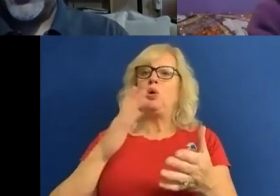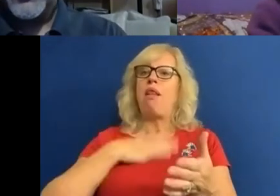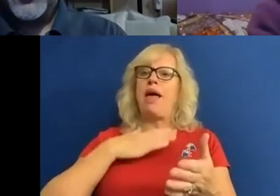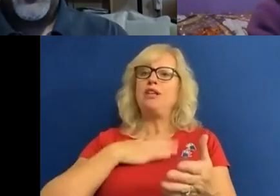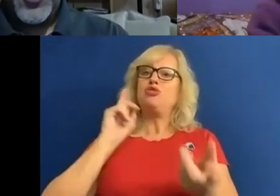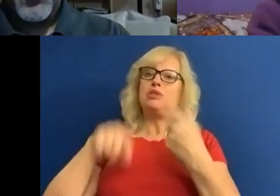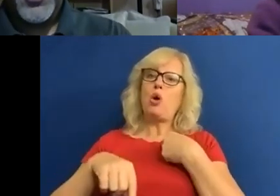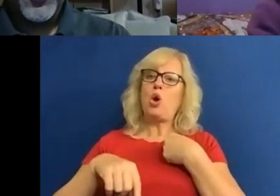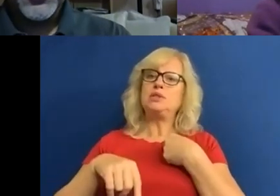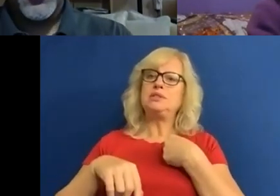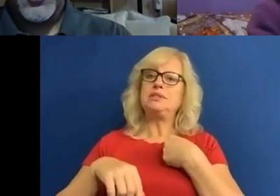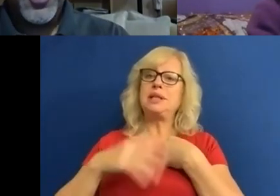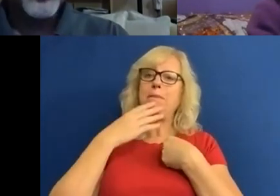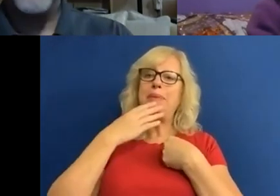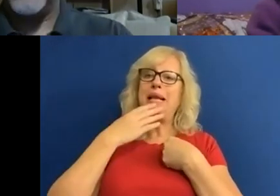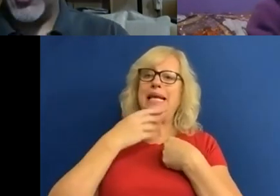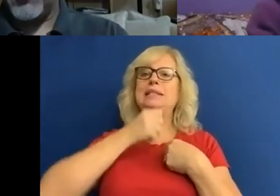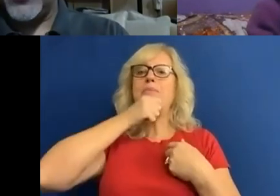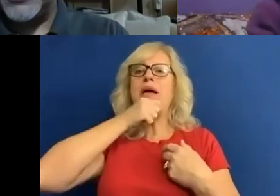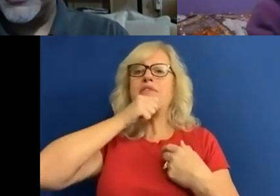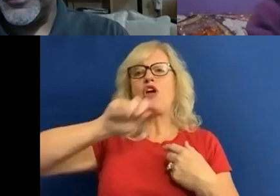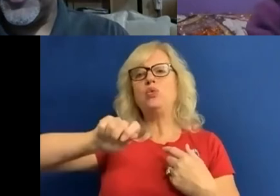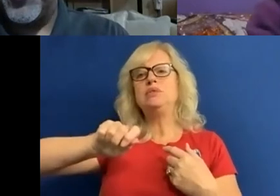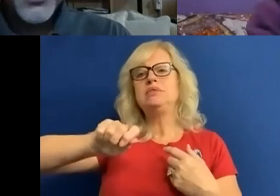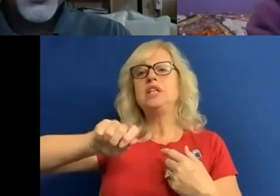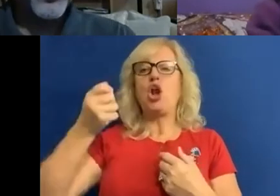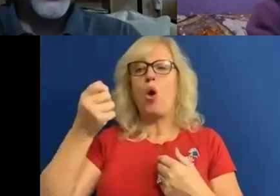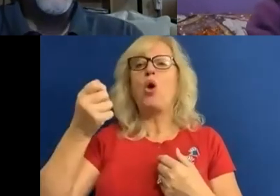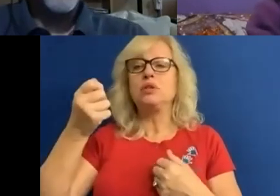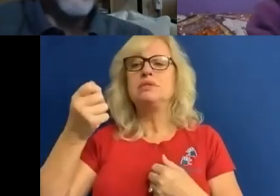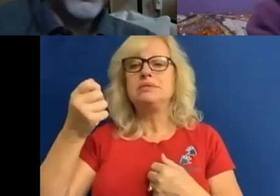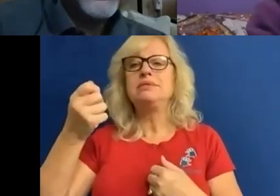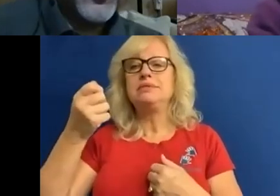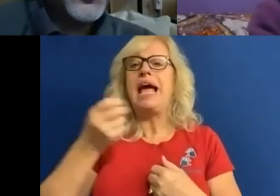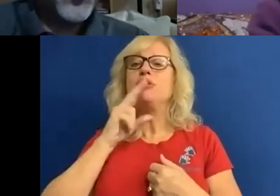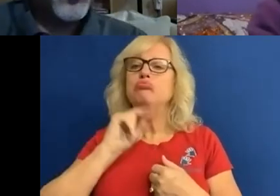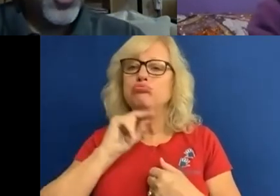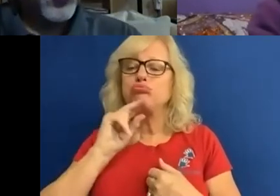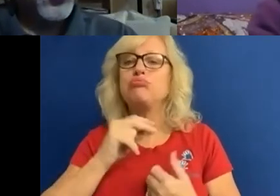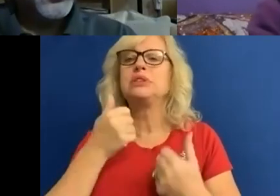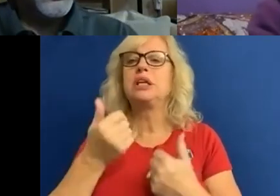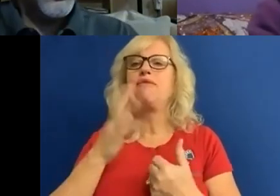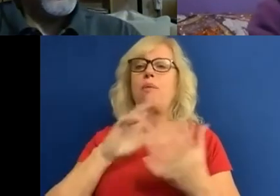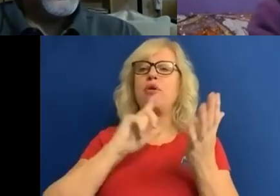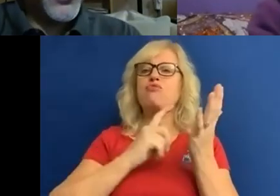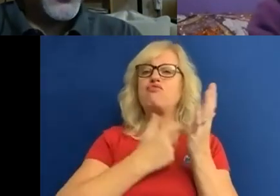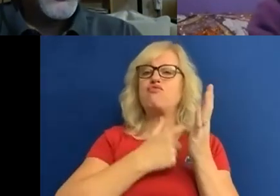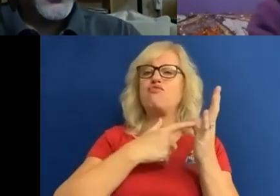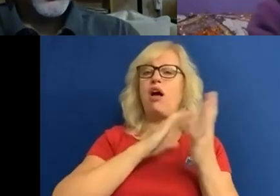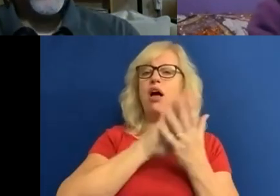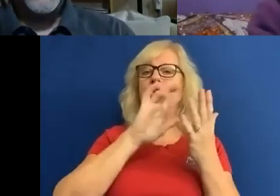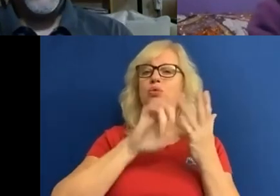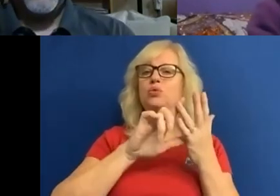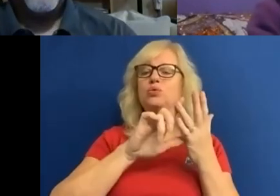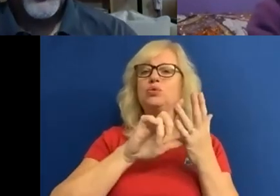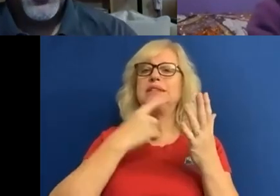please kind of unmute yourself and jump in. So this is from Rahul, who says that